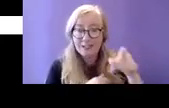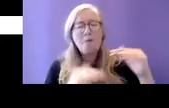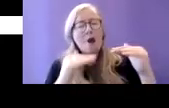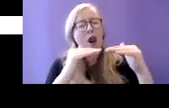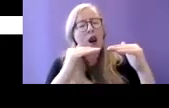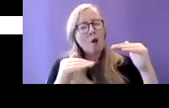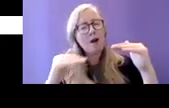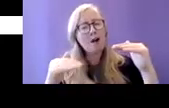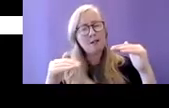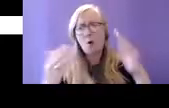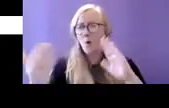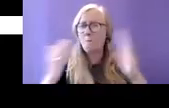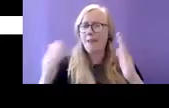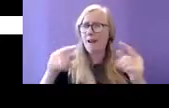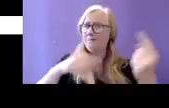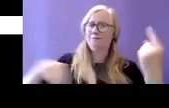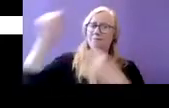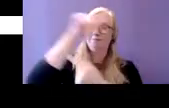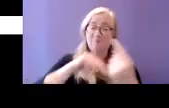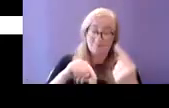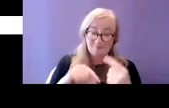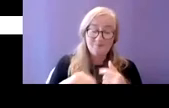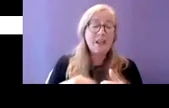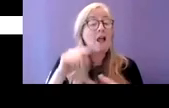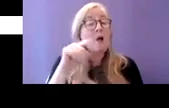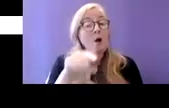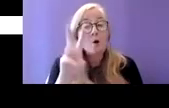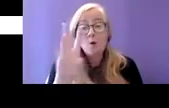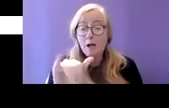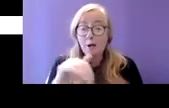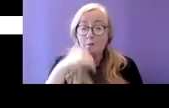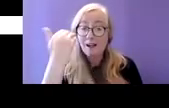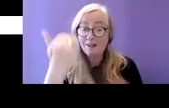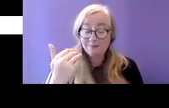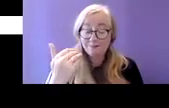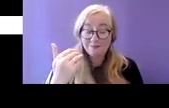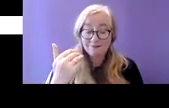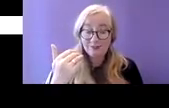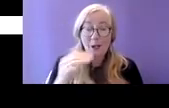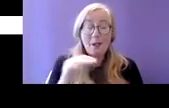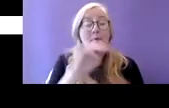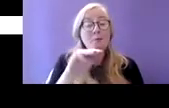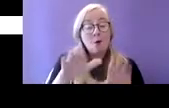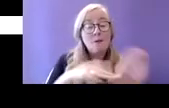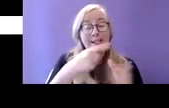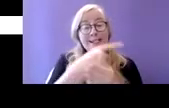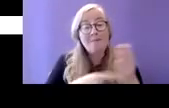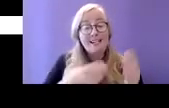this is because a greater share of persons with disabilities live in communal establishments